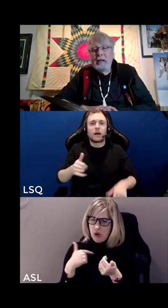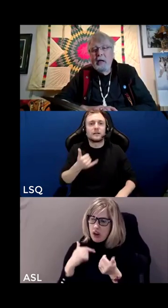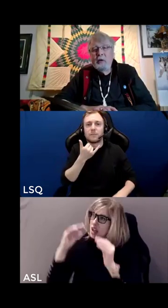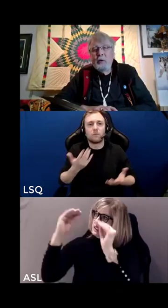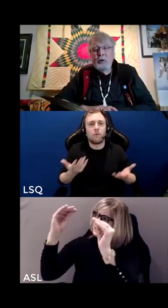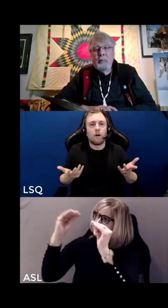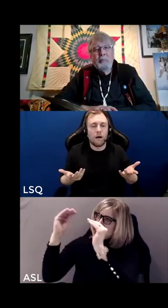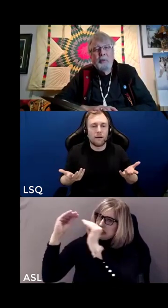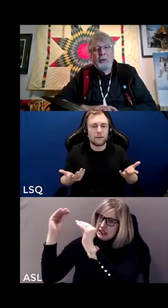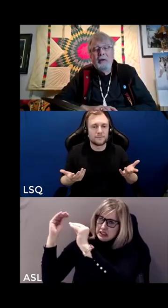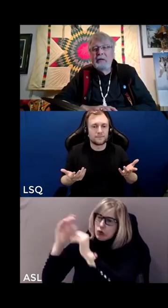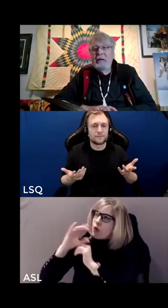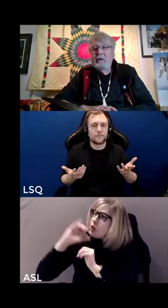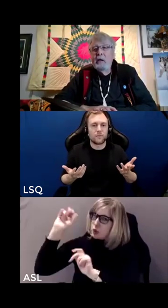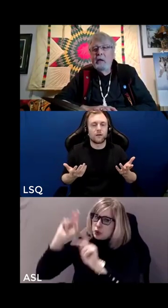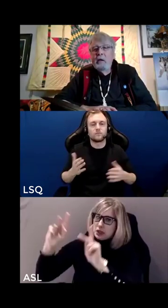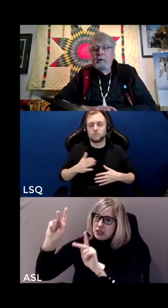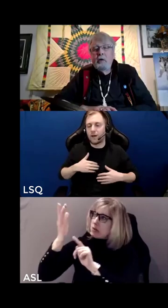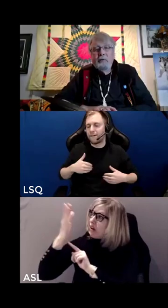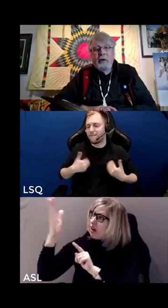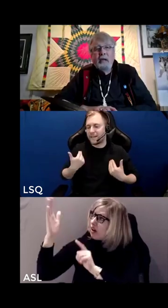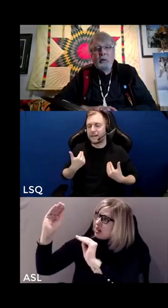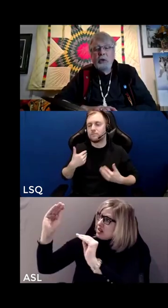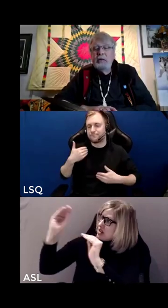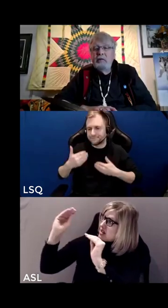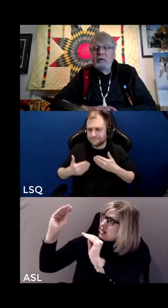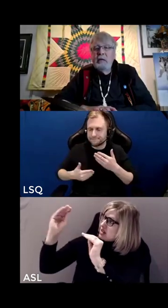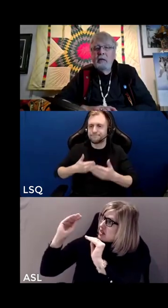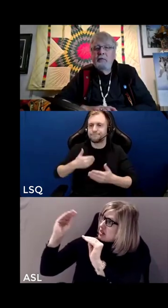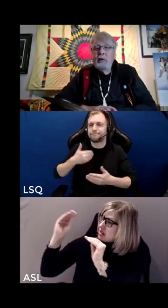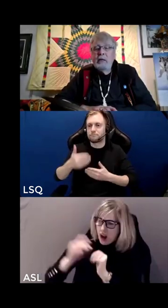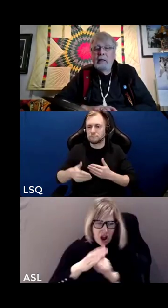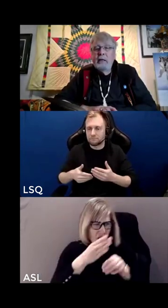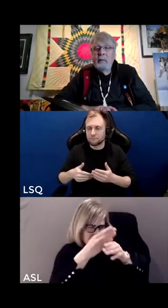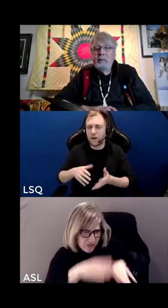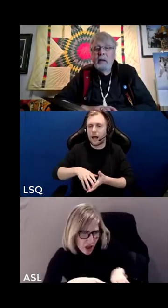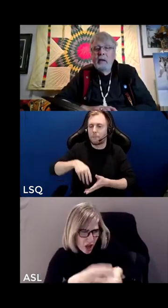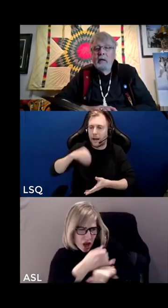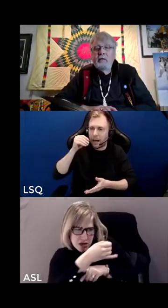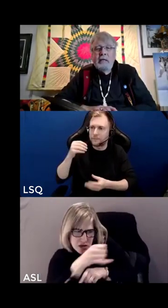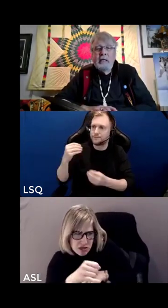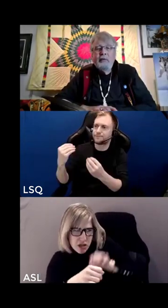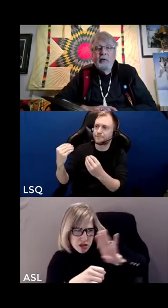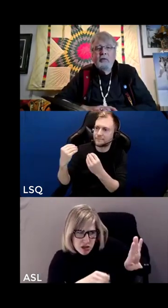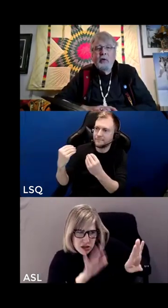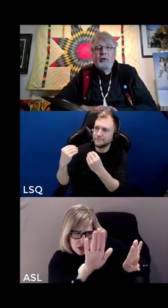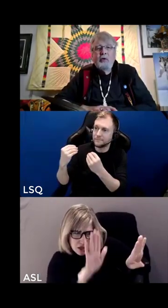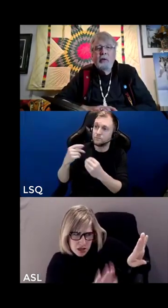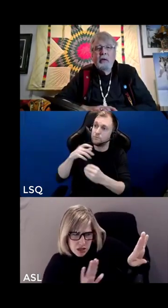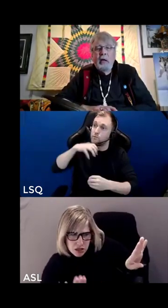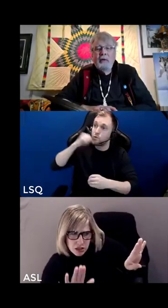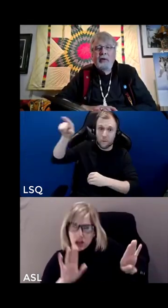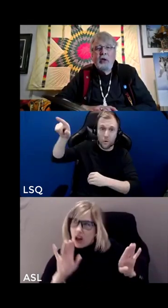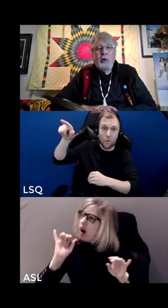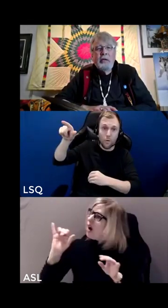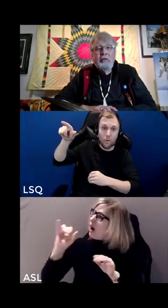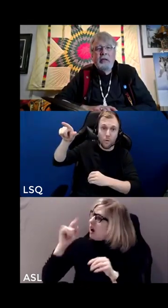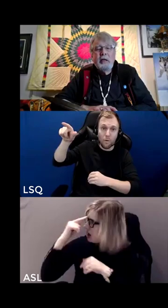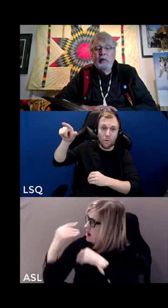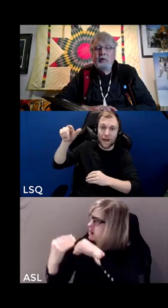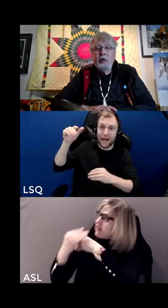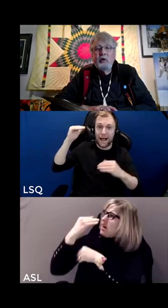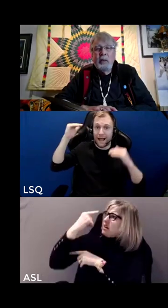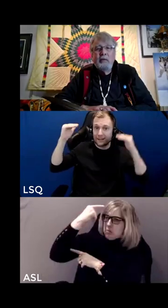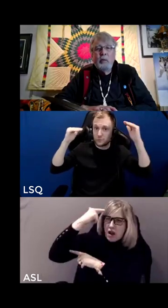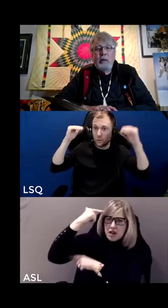old the older people around us to divide the world and see it differently see difference first and often not only